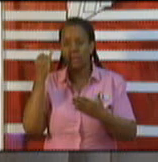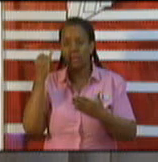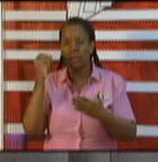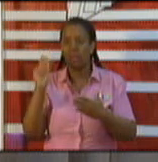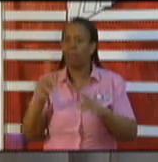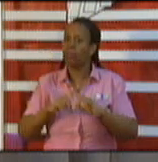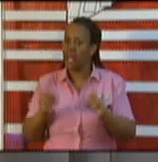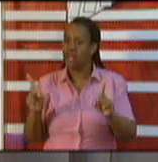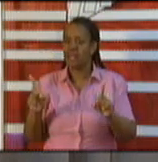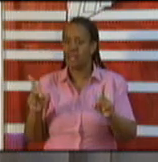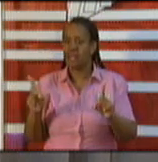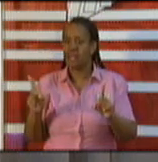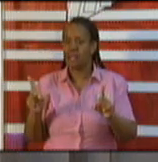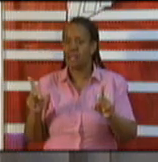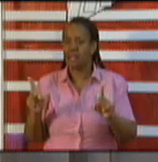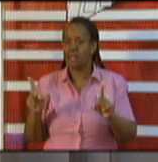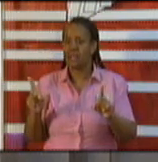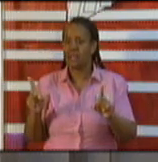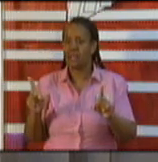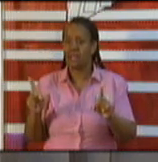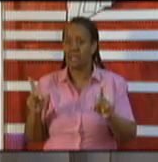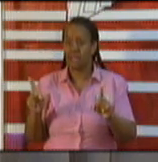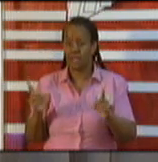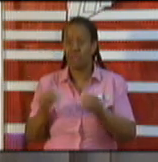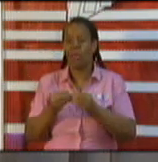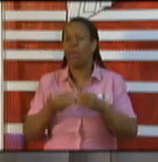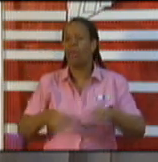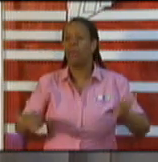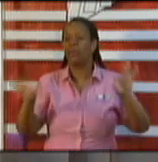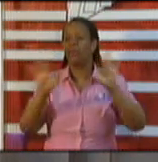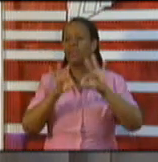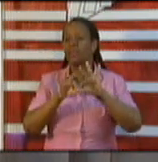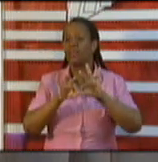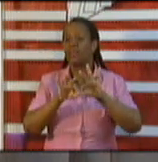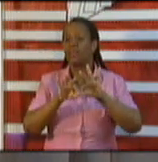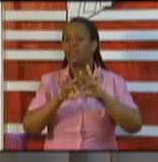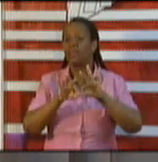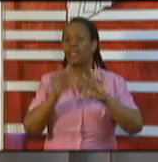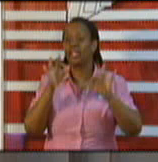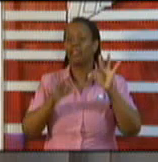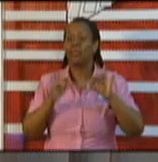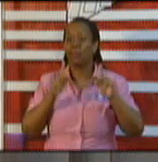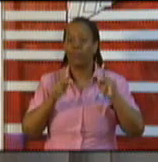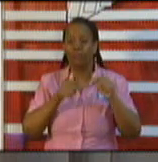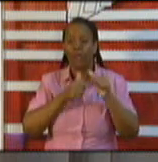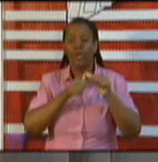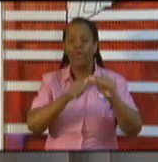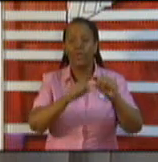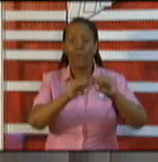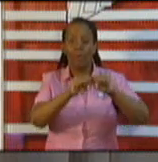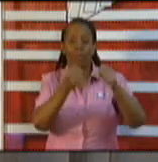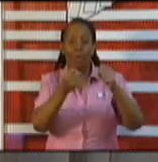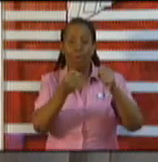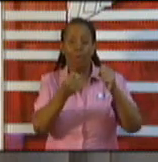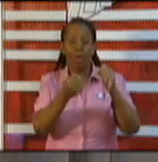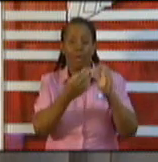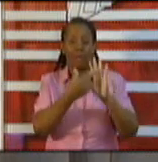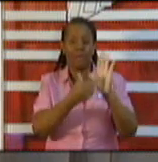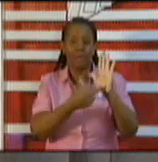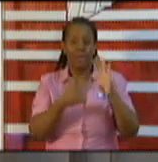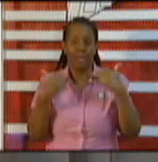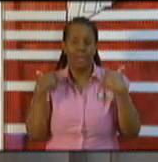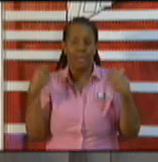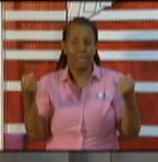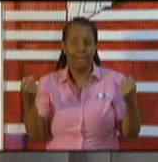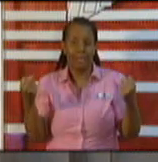pressure on the bar operators to understand if there is continued to be a breach and that is what the government is saying today with our rollback and closing of bars